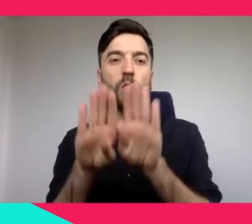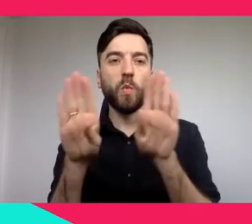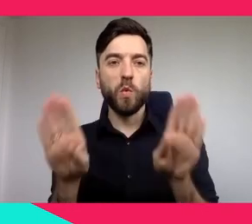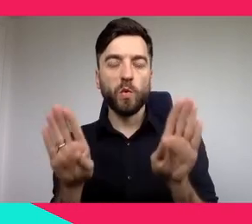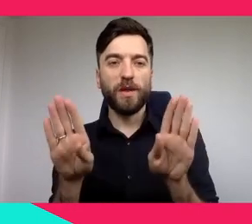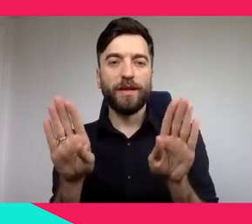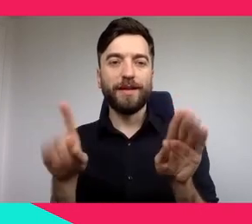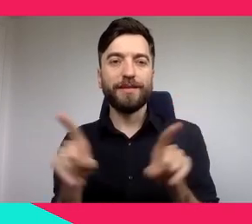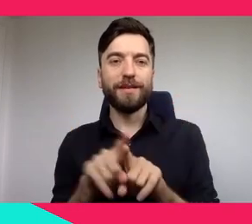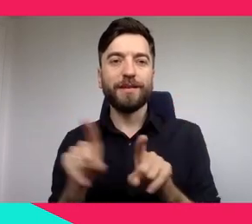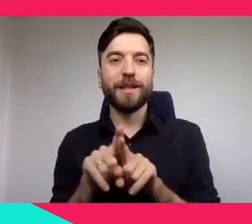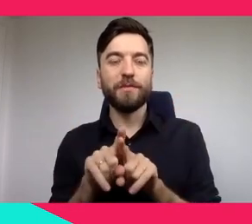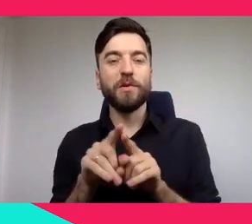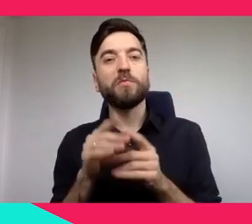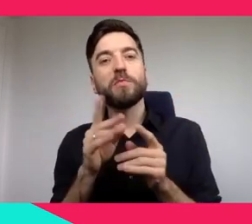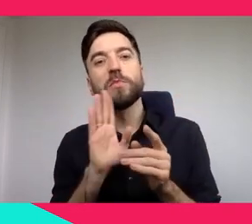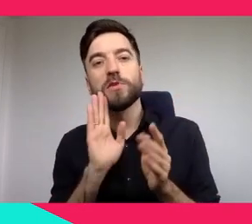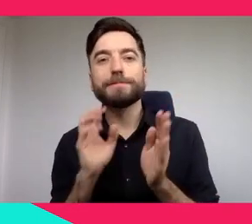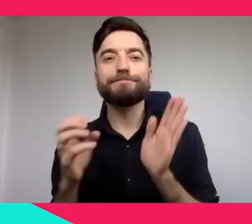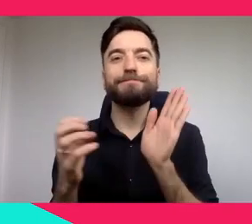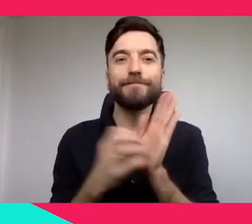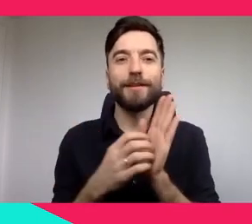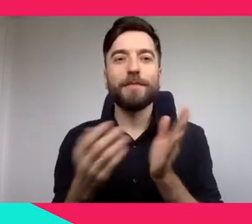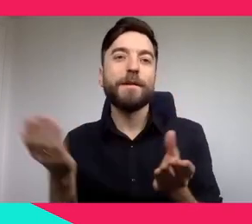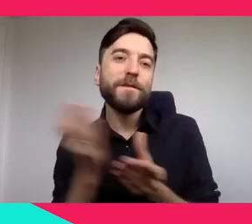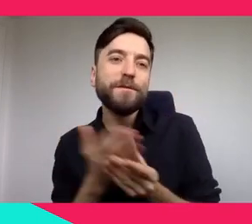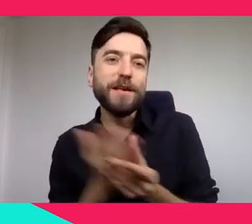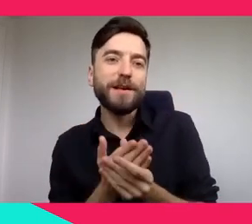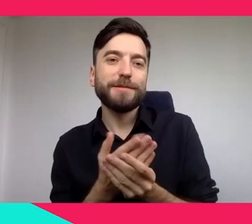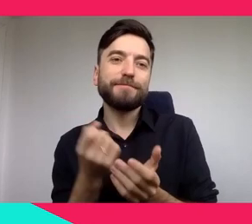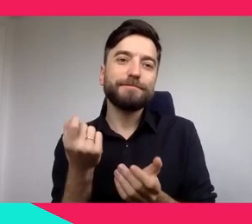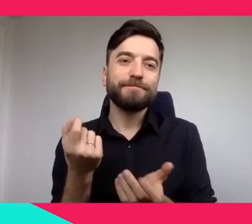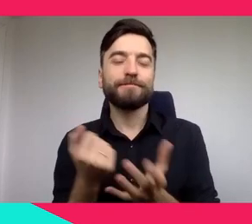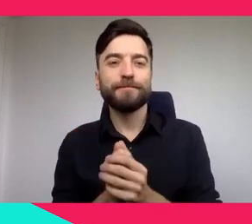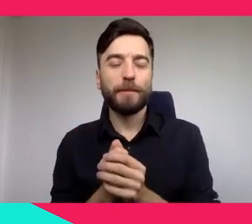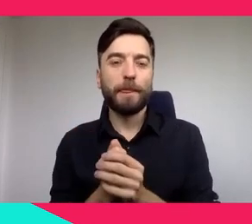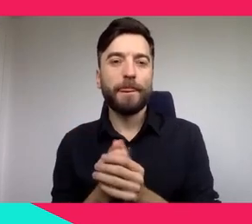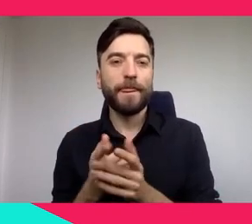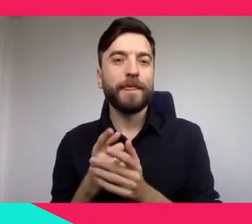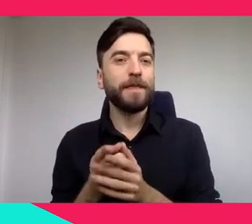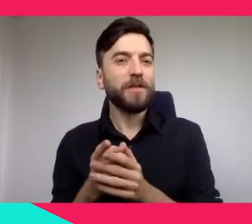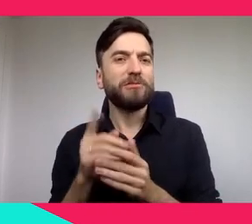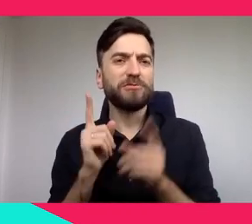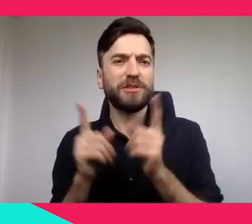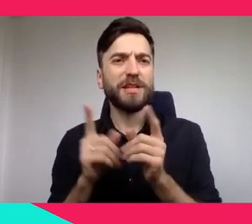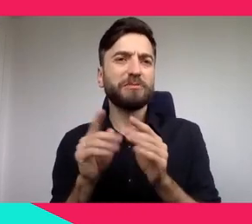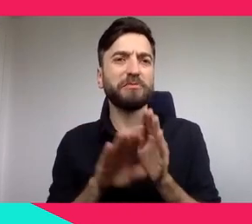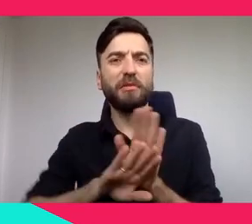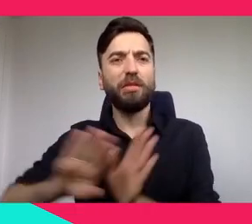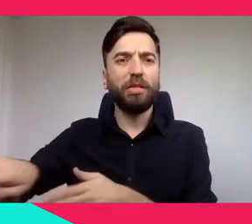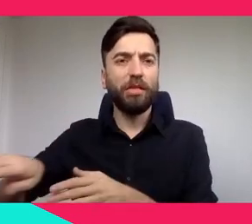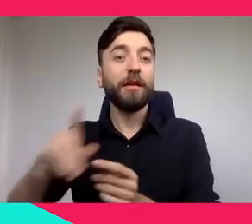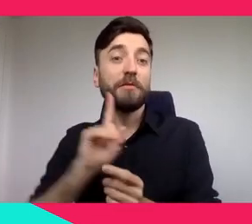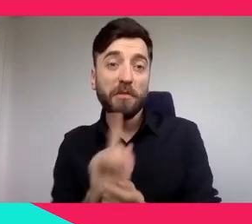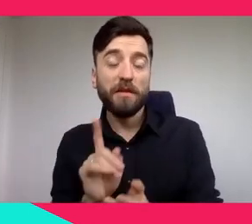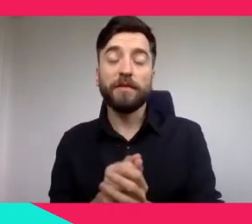Museums, they can also reach more people through duplication and expansion. There are now ways to reach people at the other side